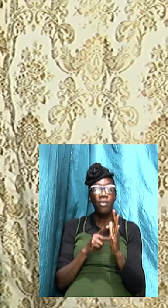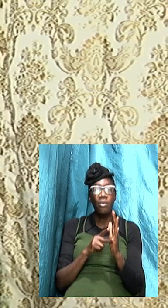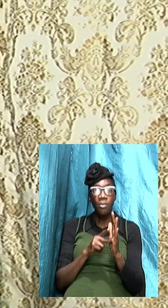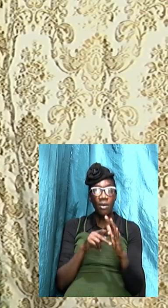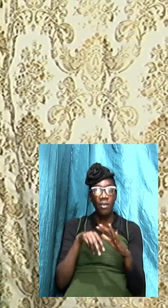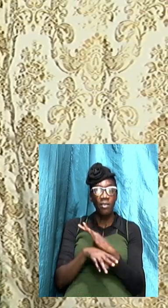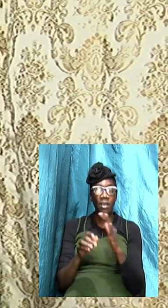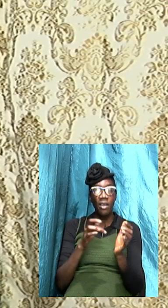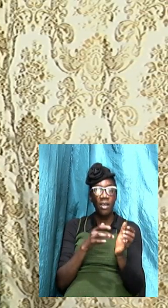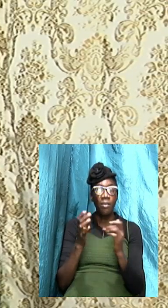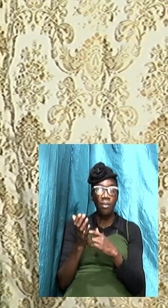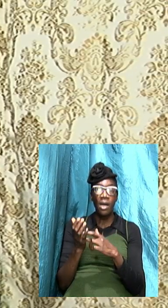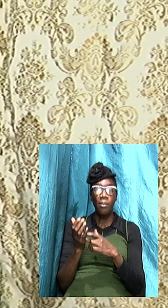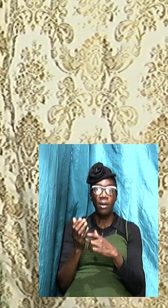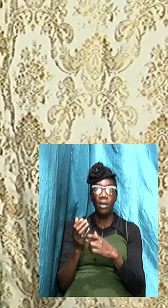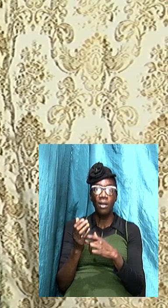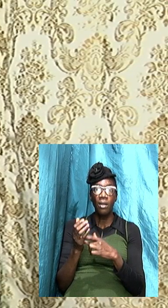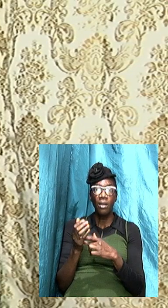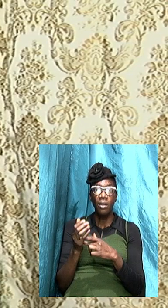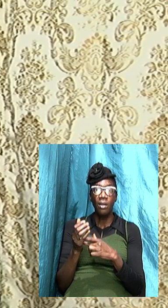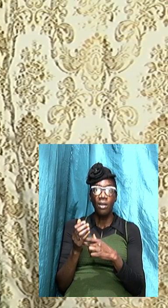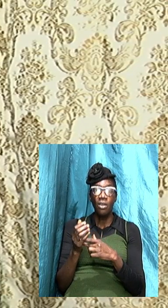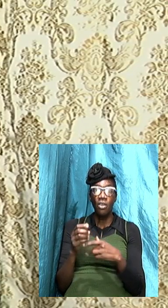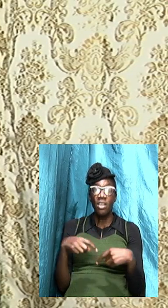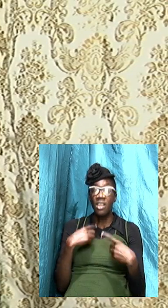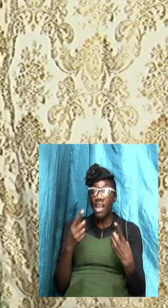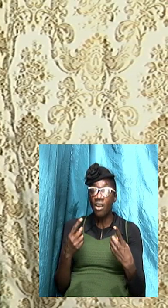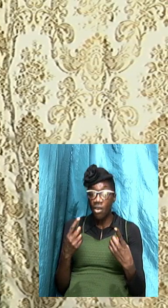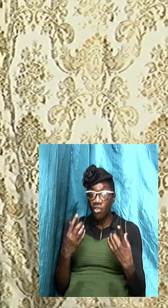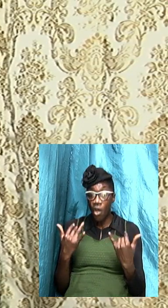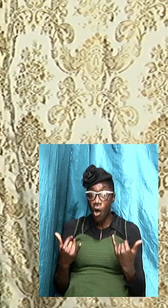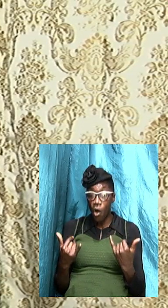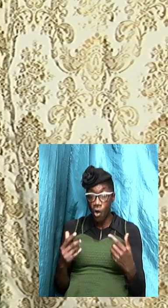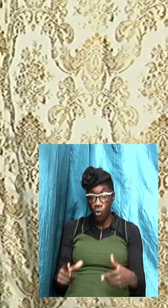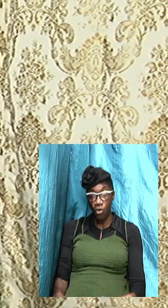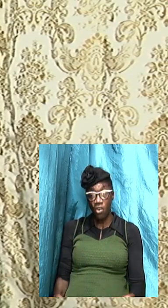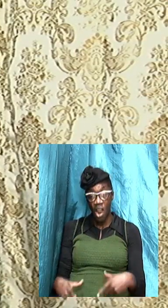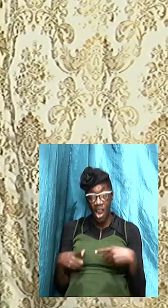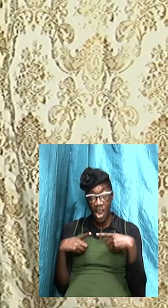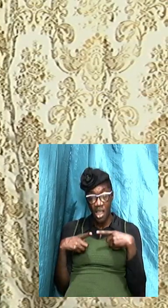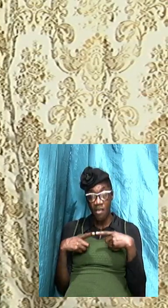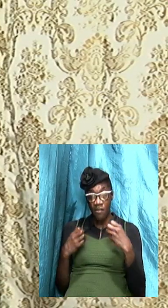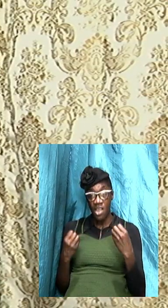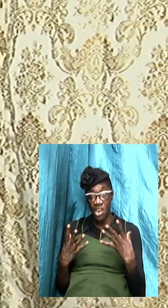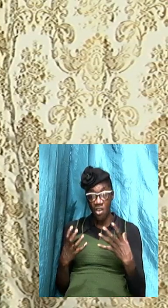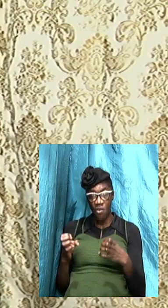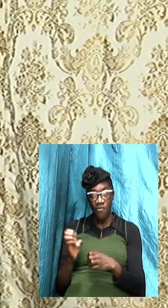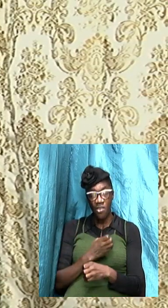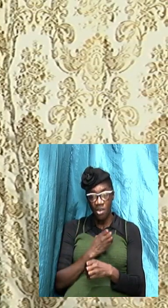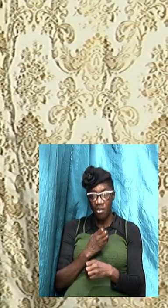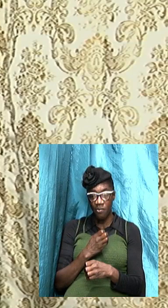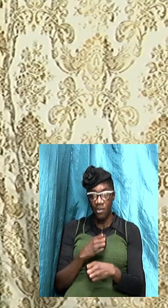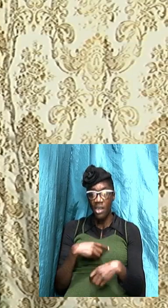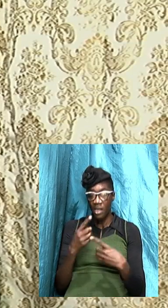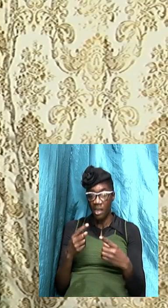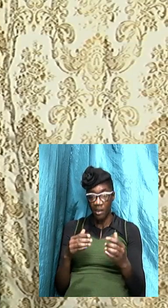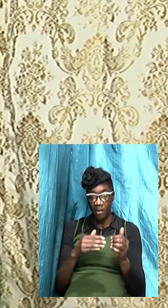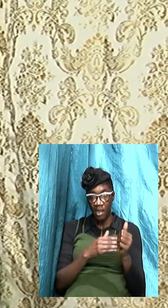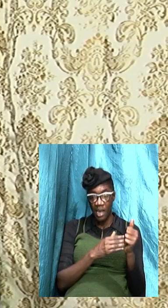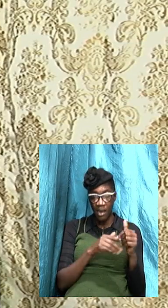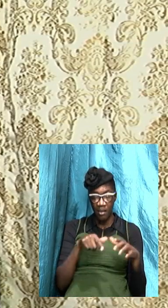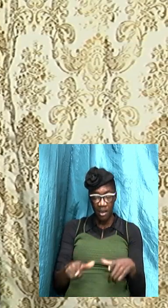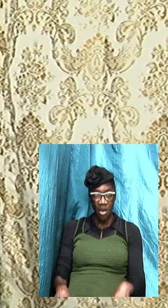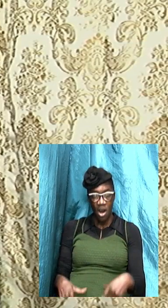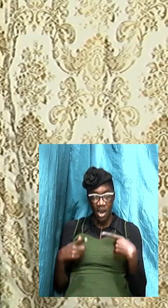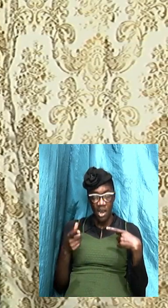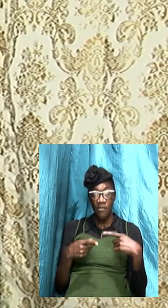to govern us to govern how we live enough is in scripture to guide us in our living